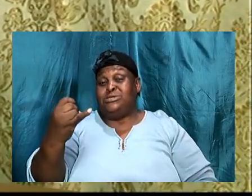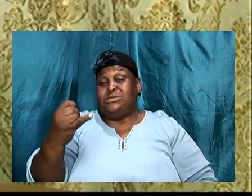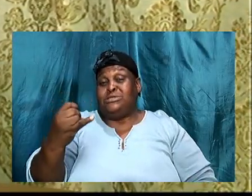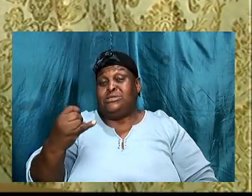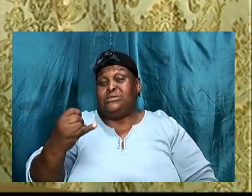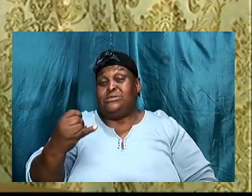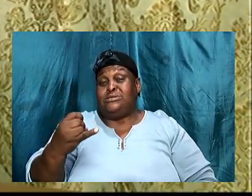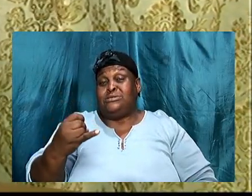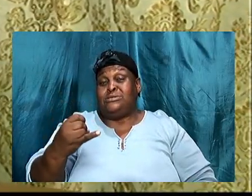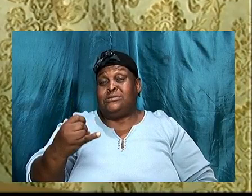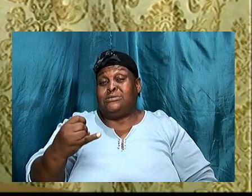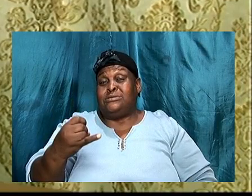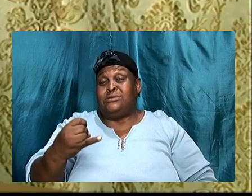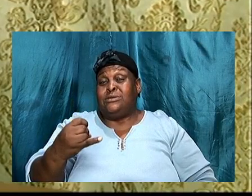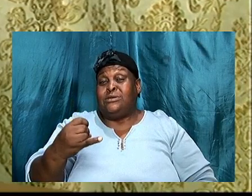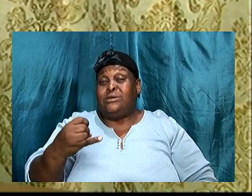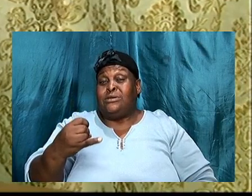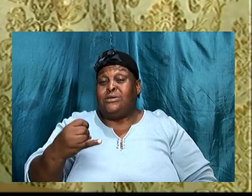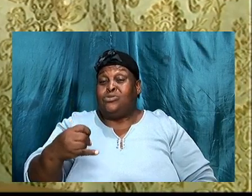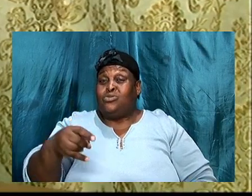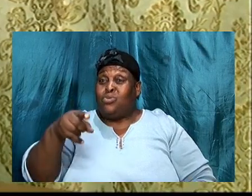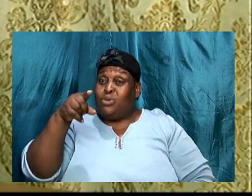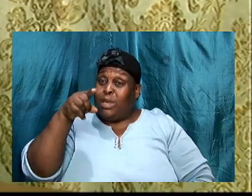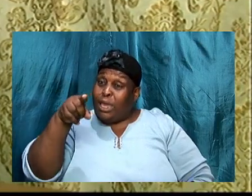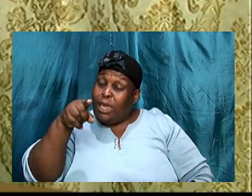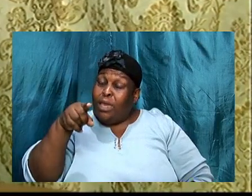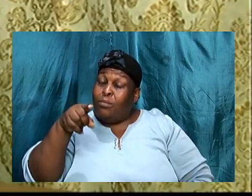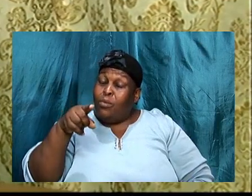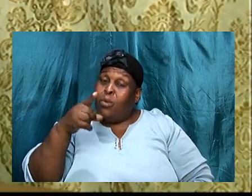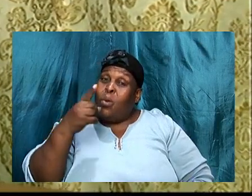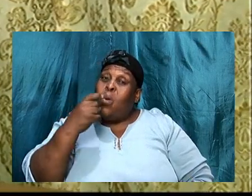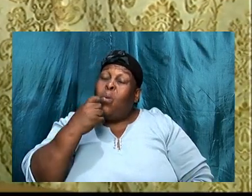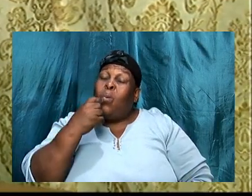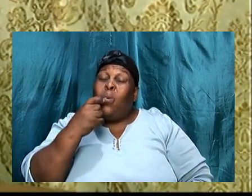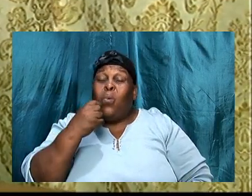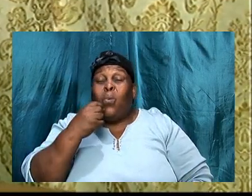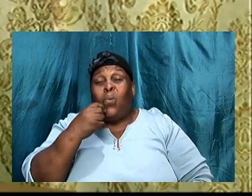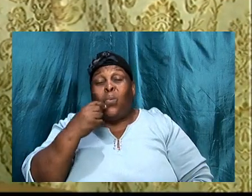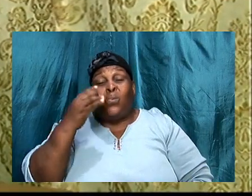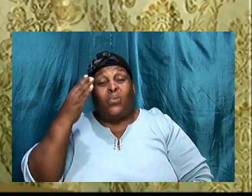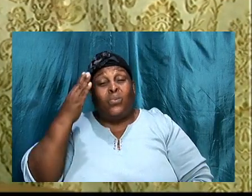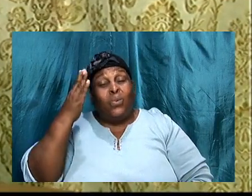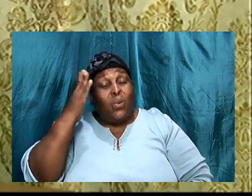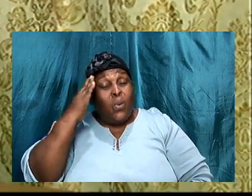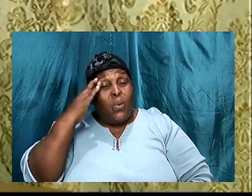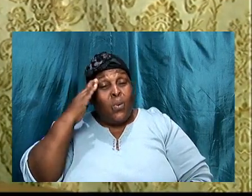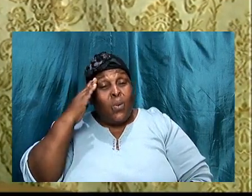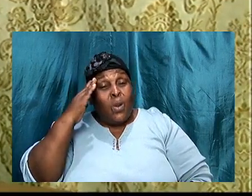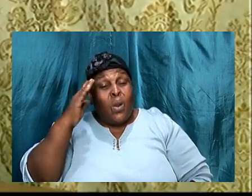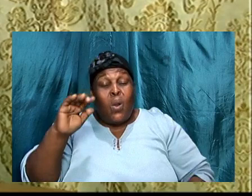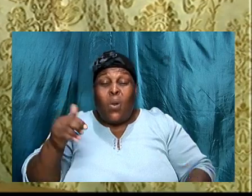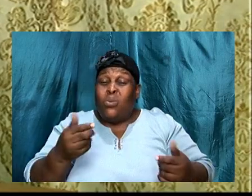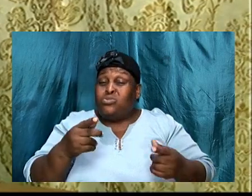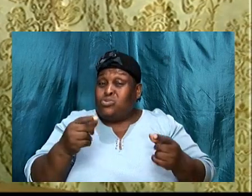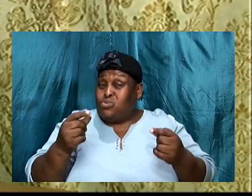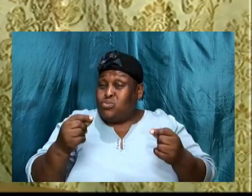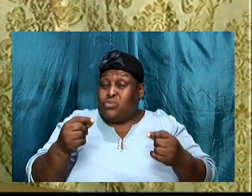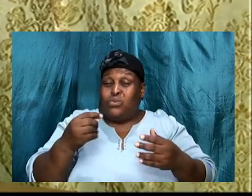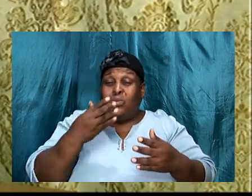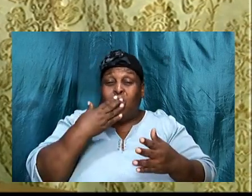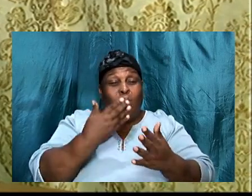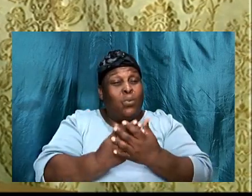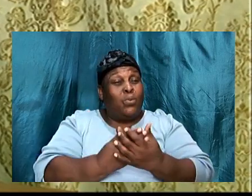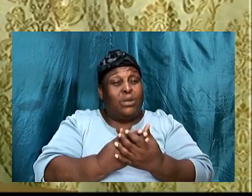him that know it, how to do good, him that know it, how to do, the will of God, is good, you know, and we establish that, from